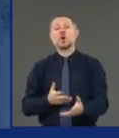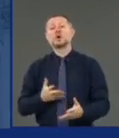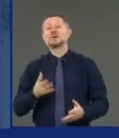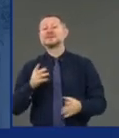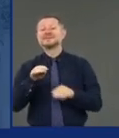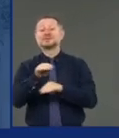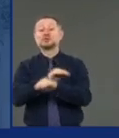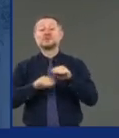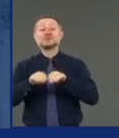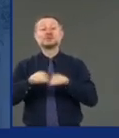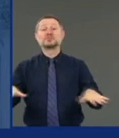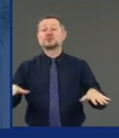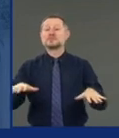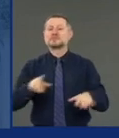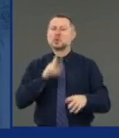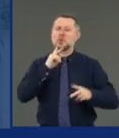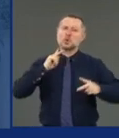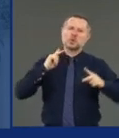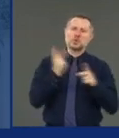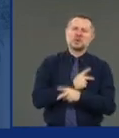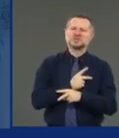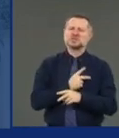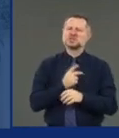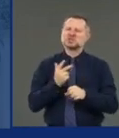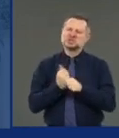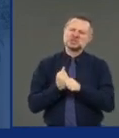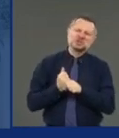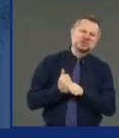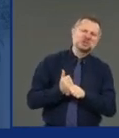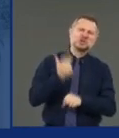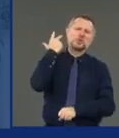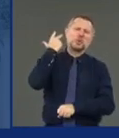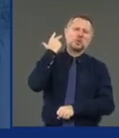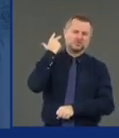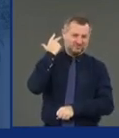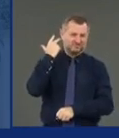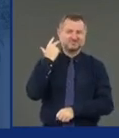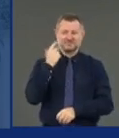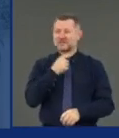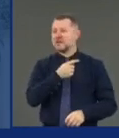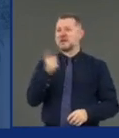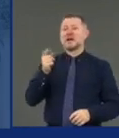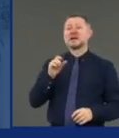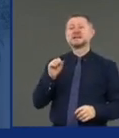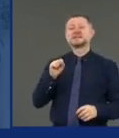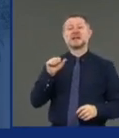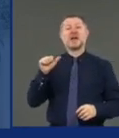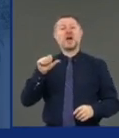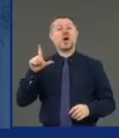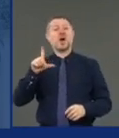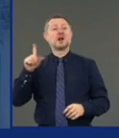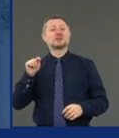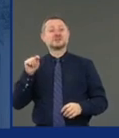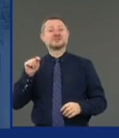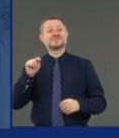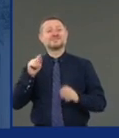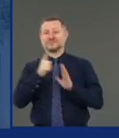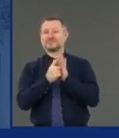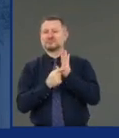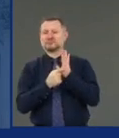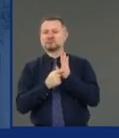passed three years ago, a provision ending was called state and local tax deductibility. That didn't level the playing field.